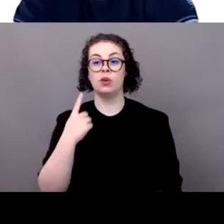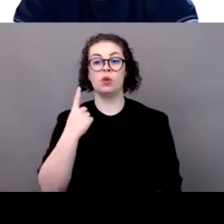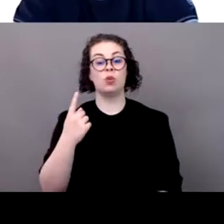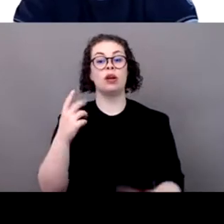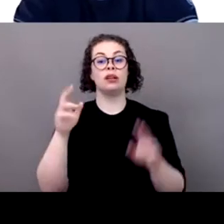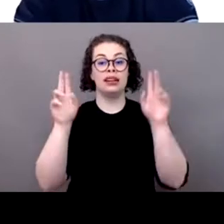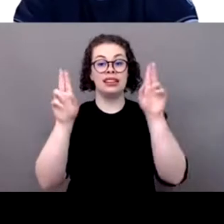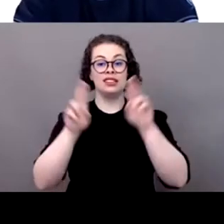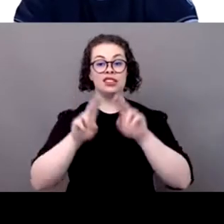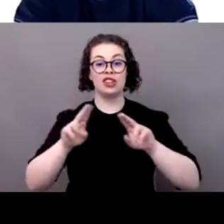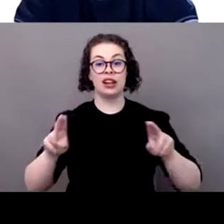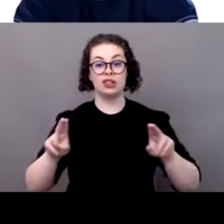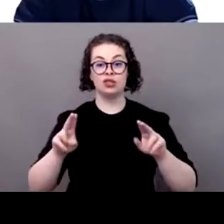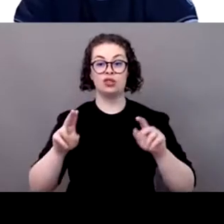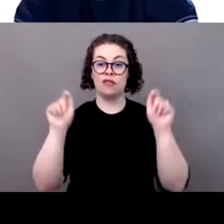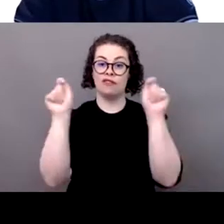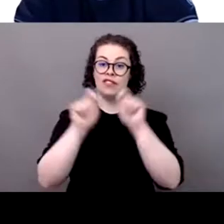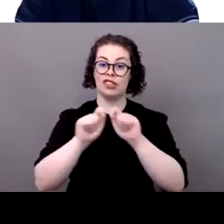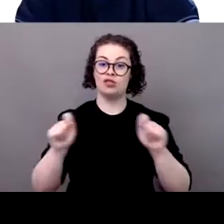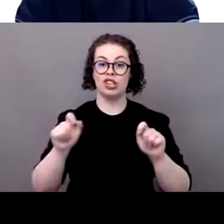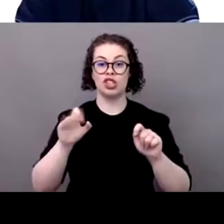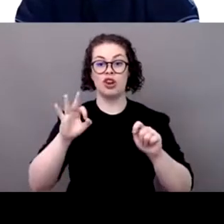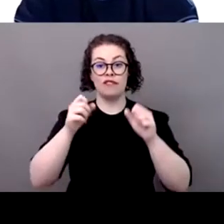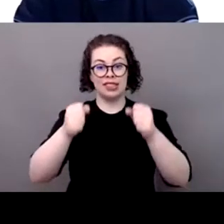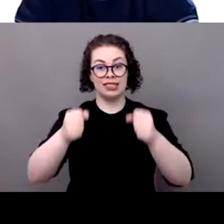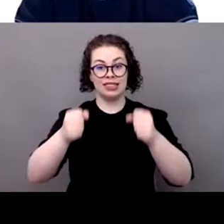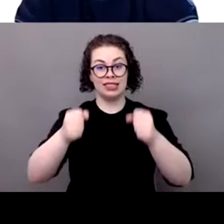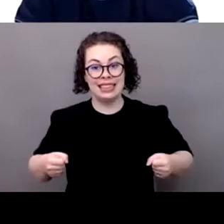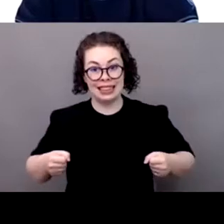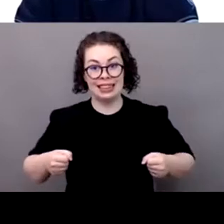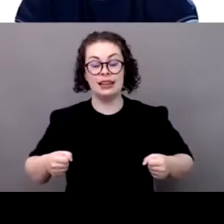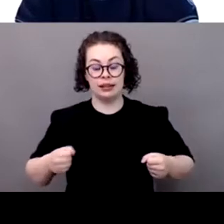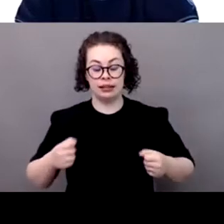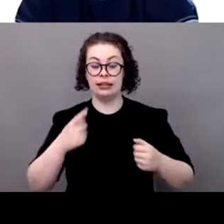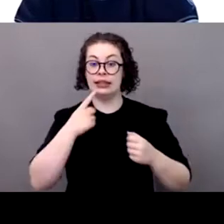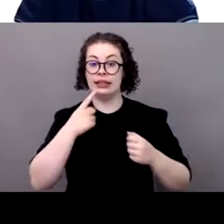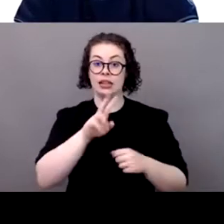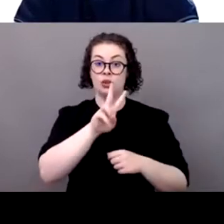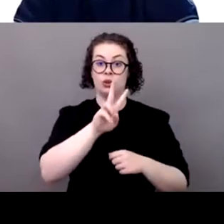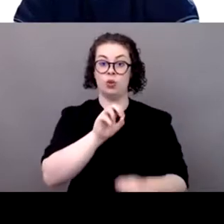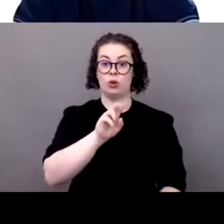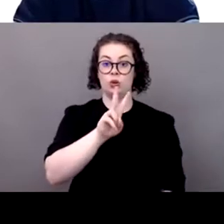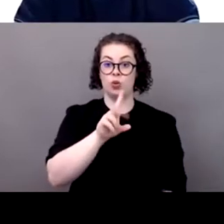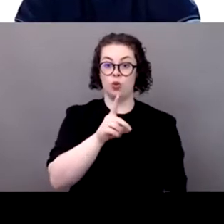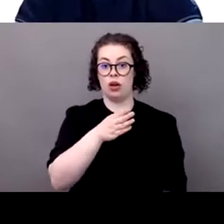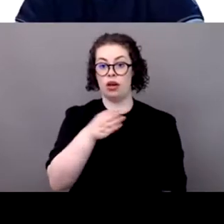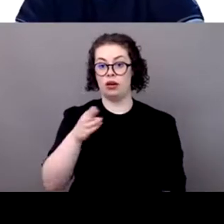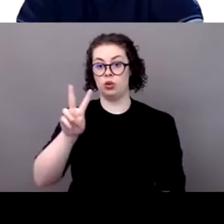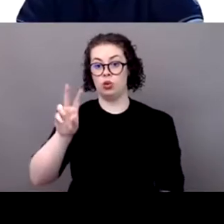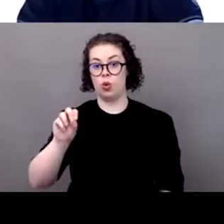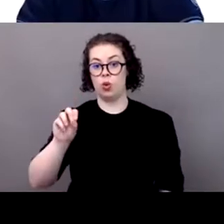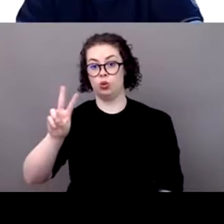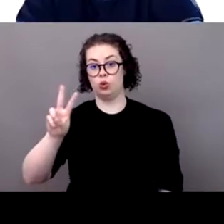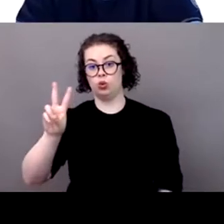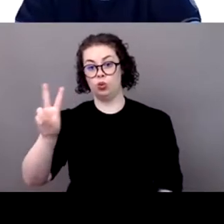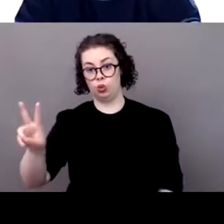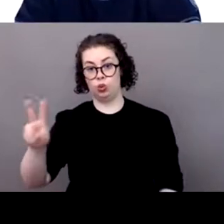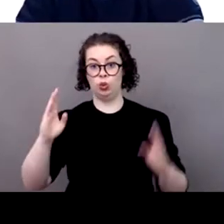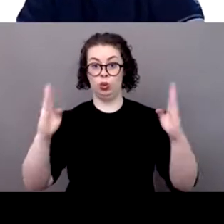released its schedule for the 21-22 season. And from what I understand,